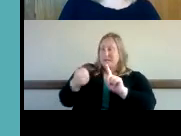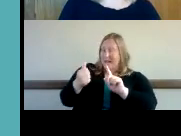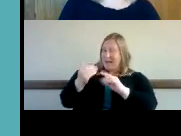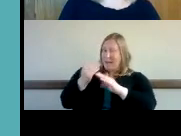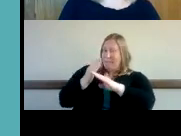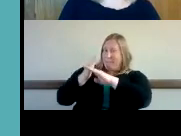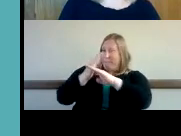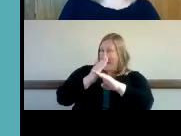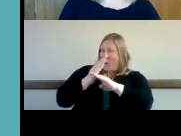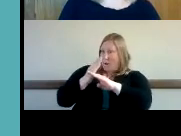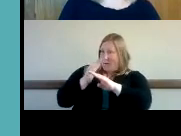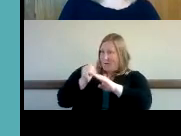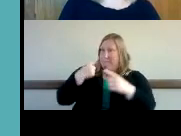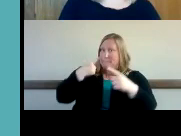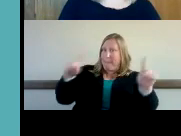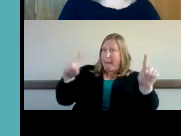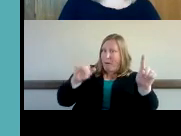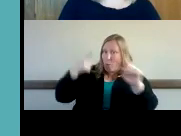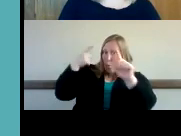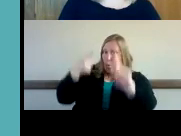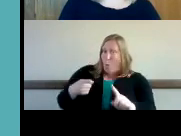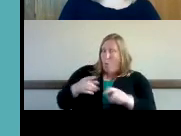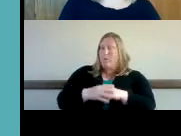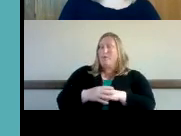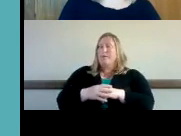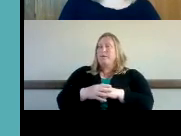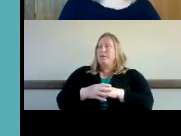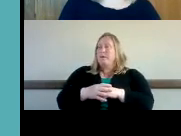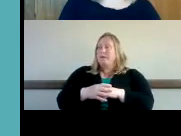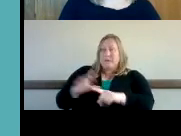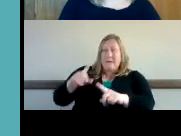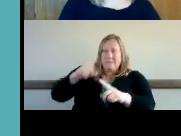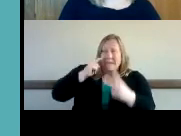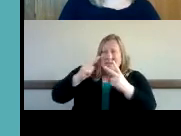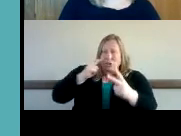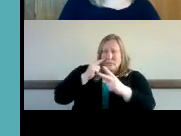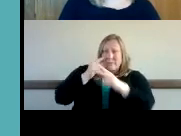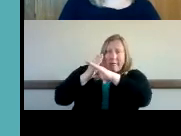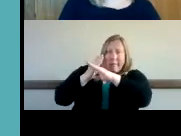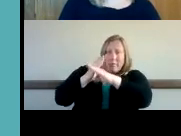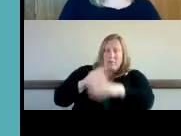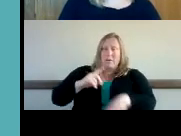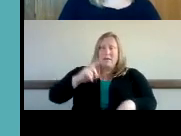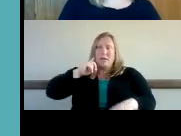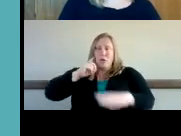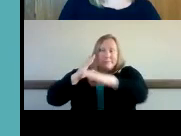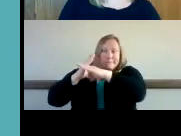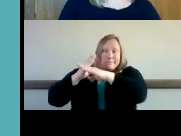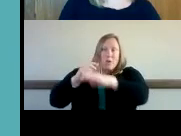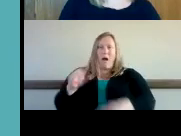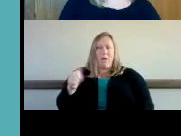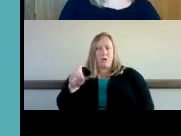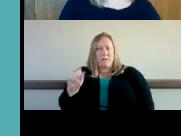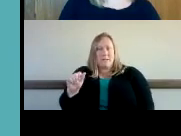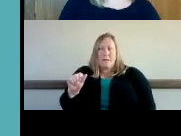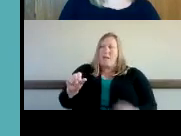achieving those goals whether that be from their vision or hearing or another disability or anything else